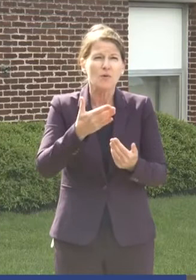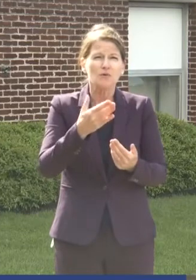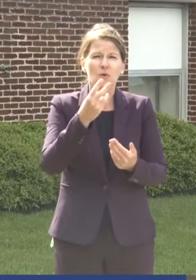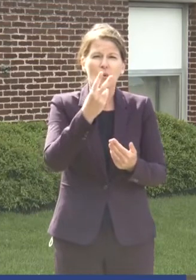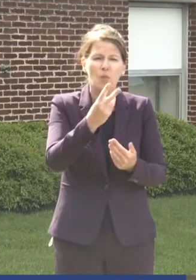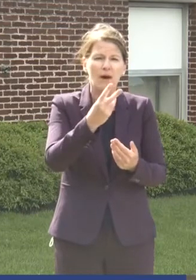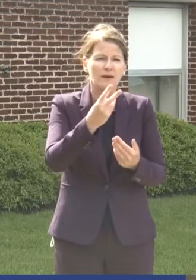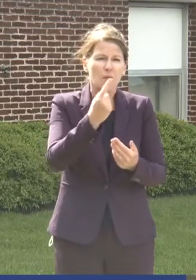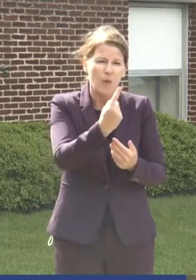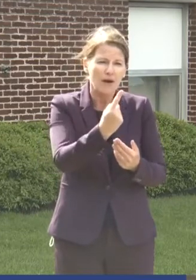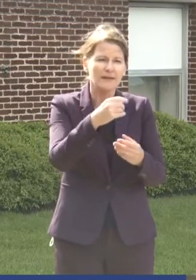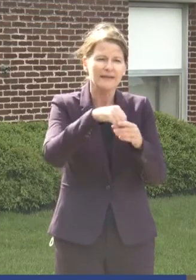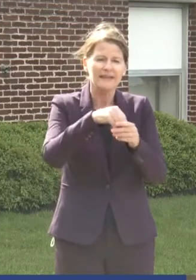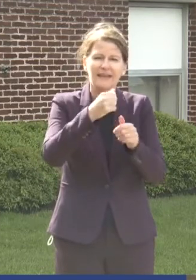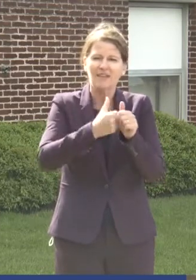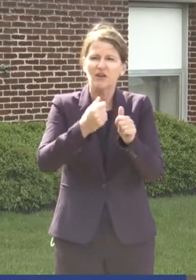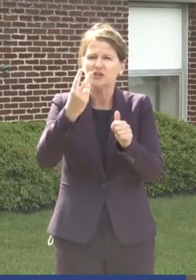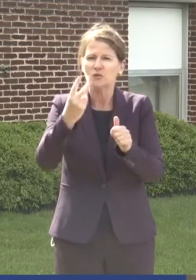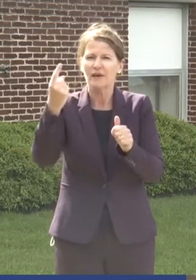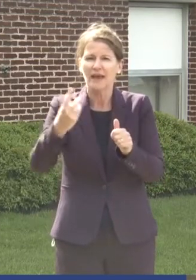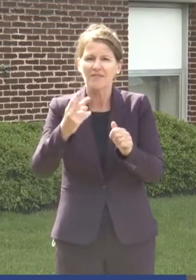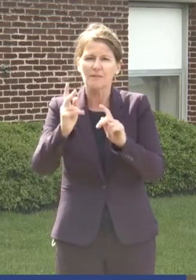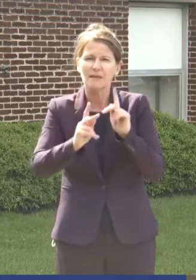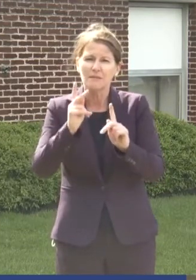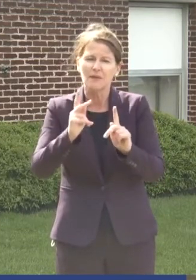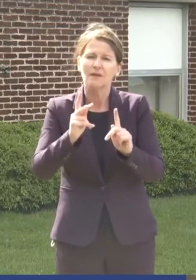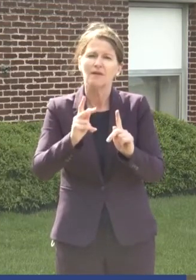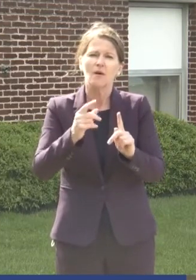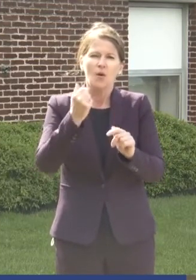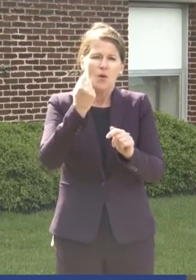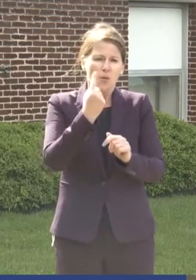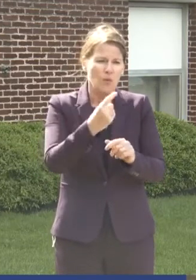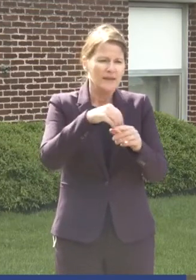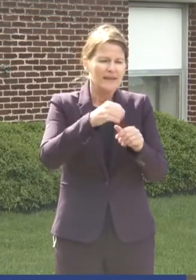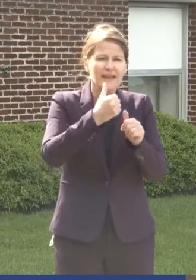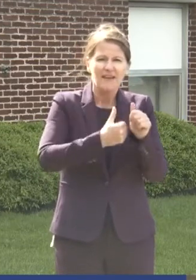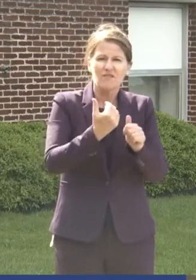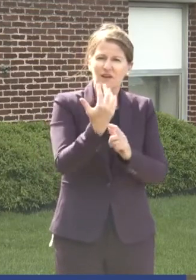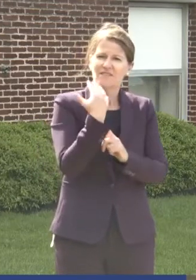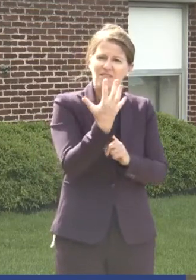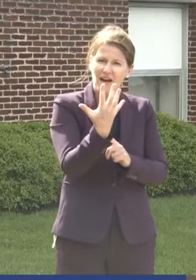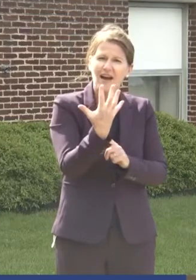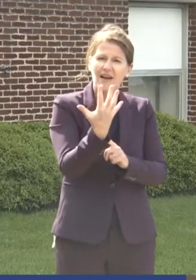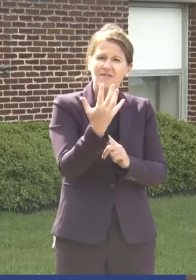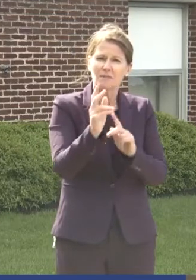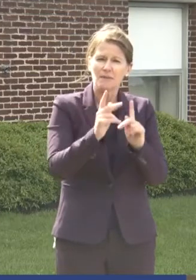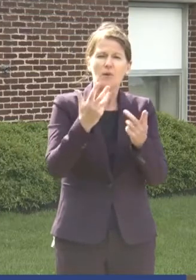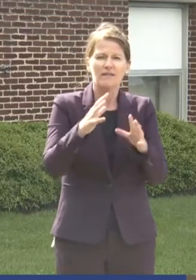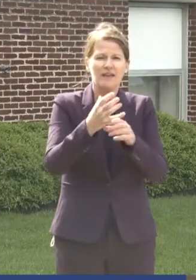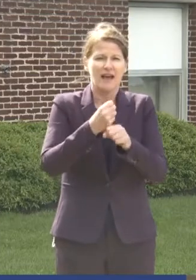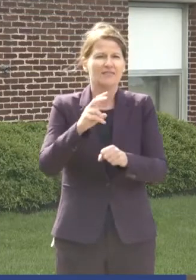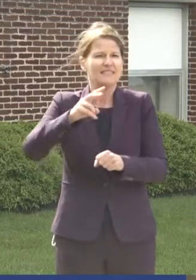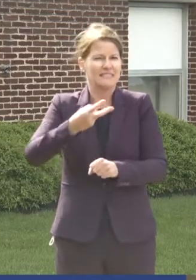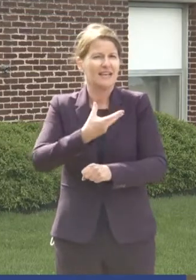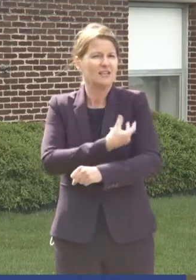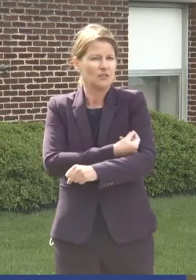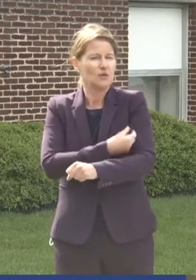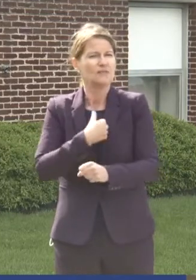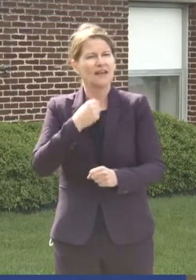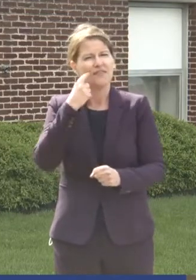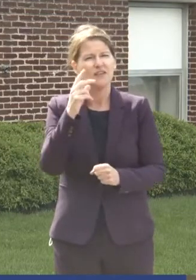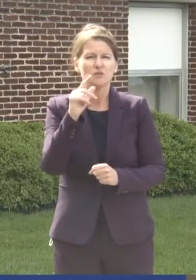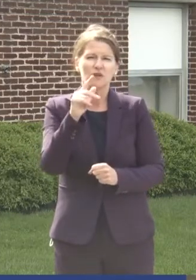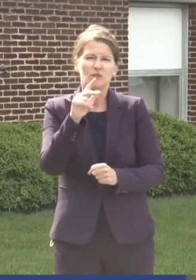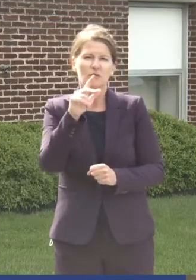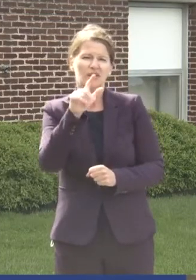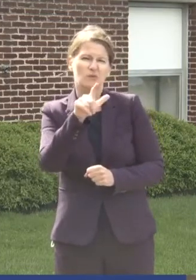in every two and a half population. One in every five has gotten the second dose. I think we're 23